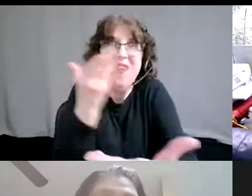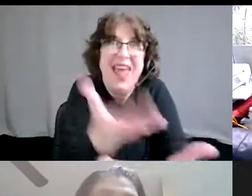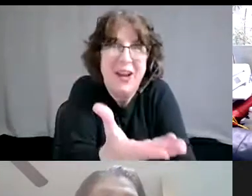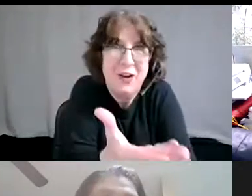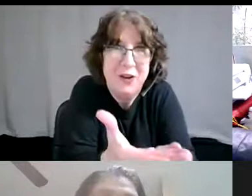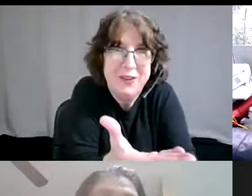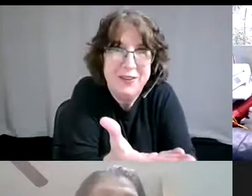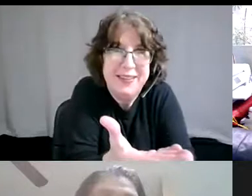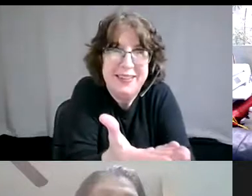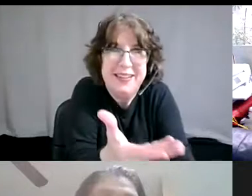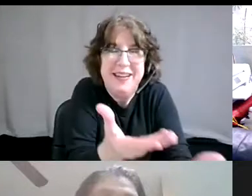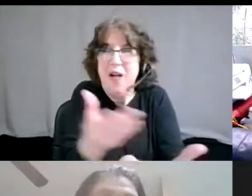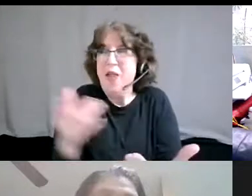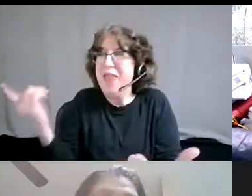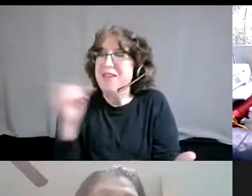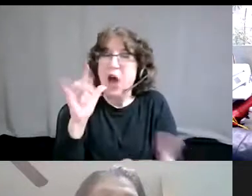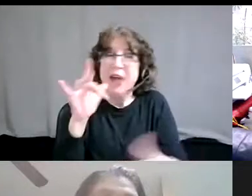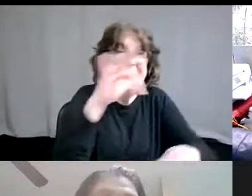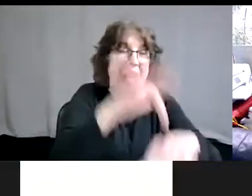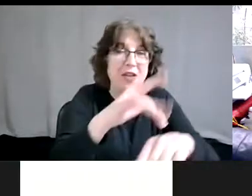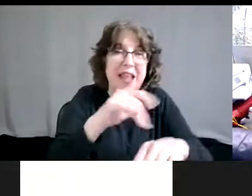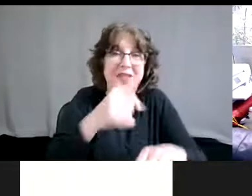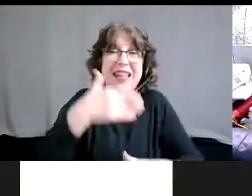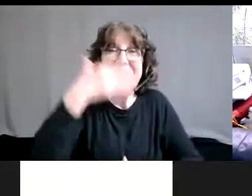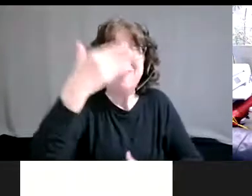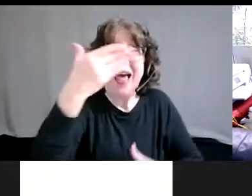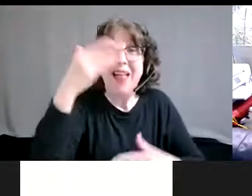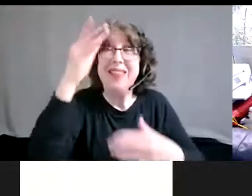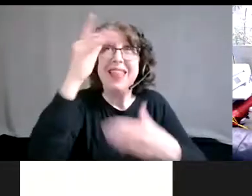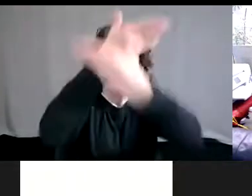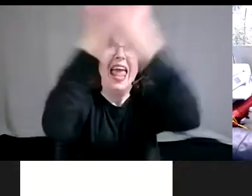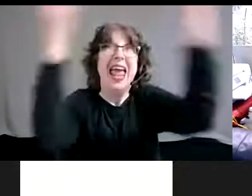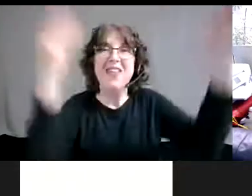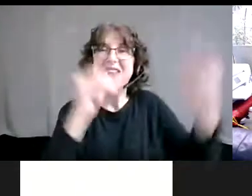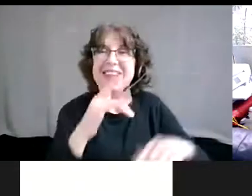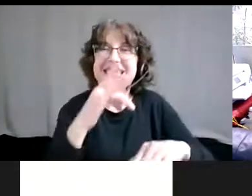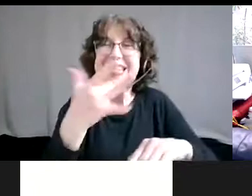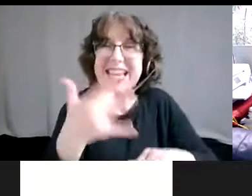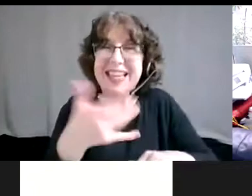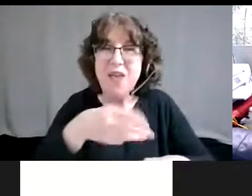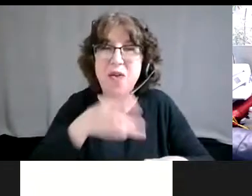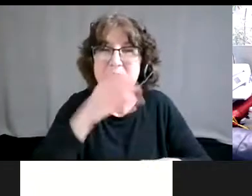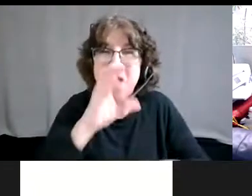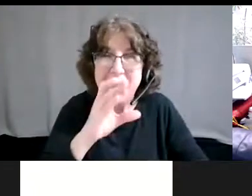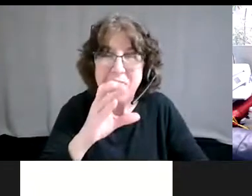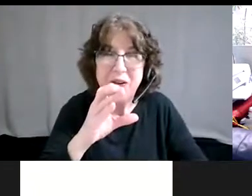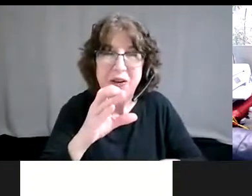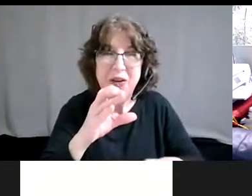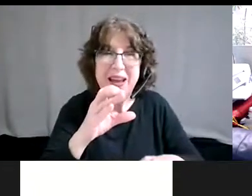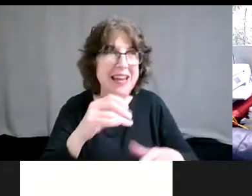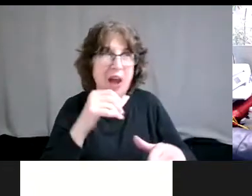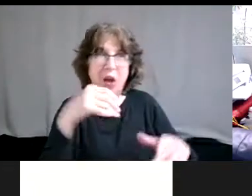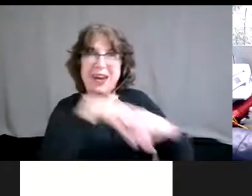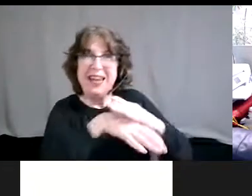even smelled the air that's toxic, if they haven't even tasted the water that's toxic, let alone been inside of the structures